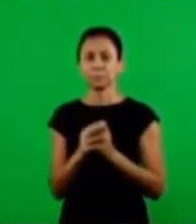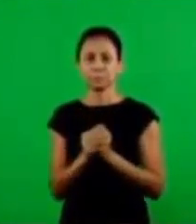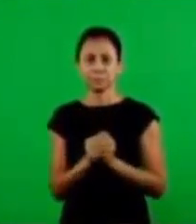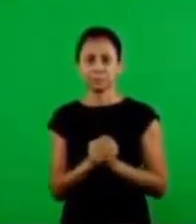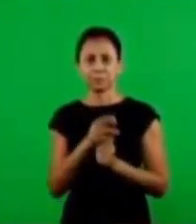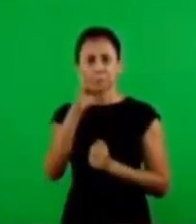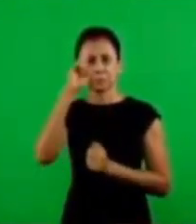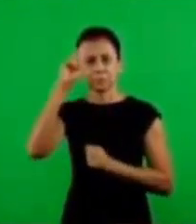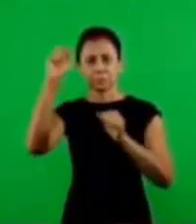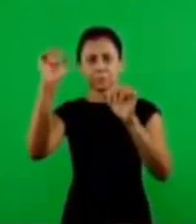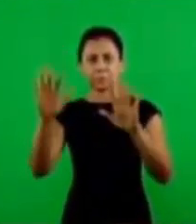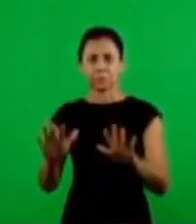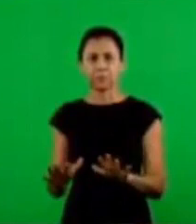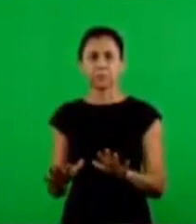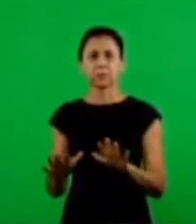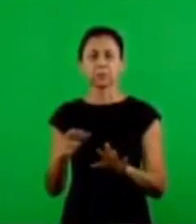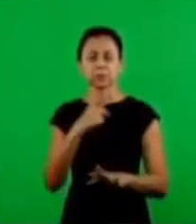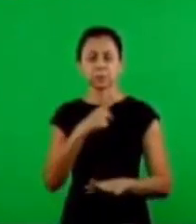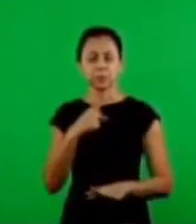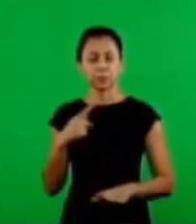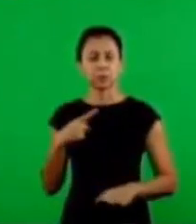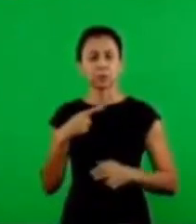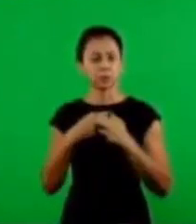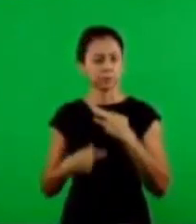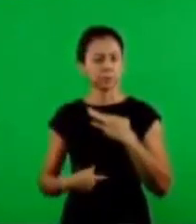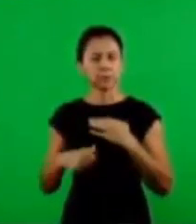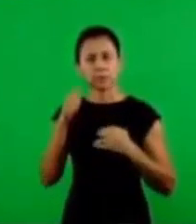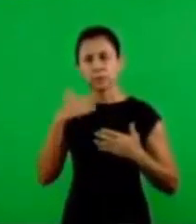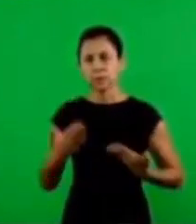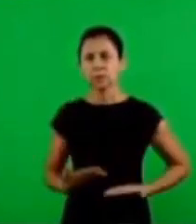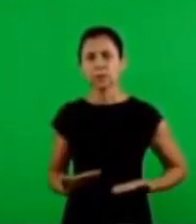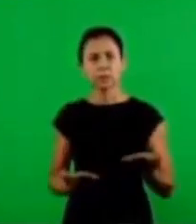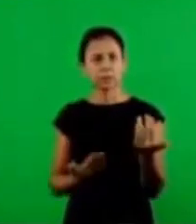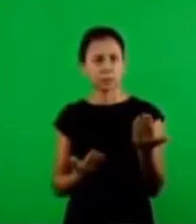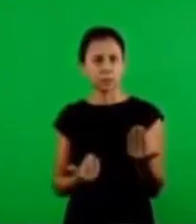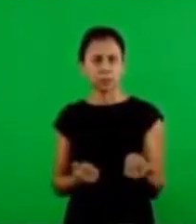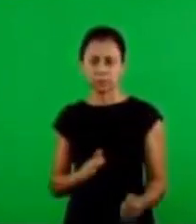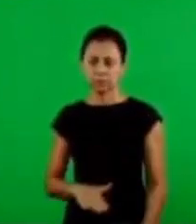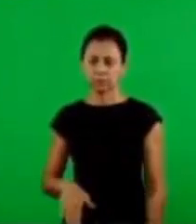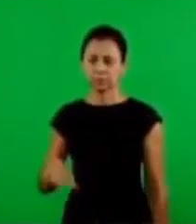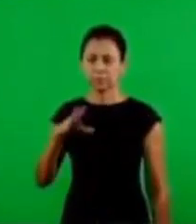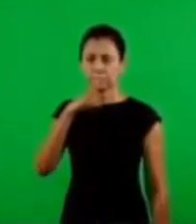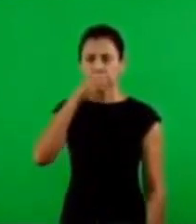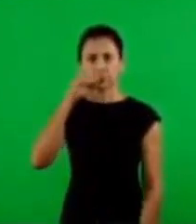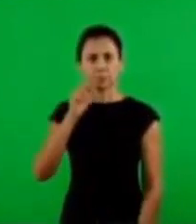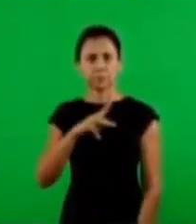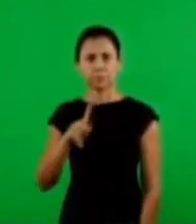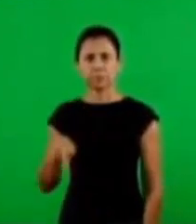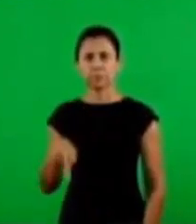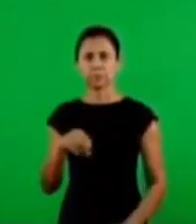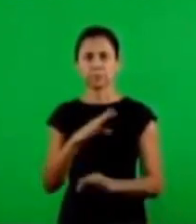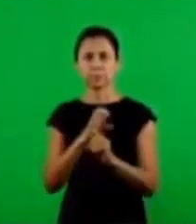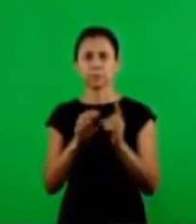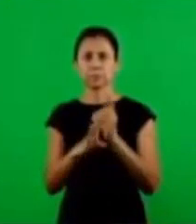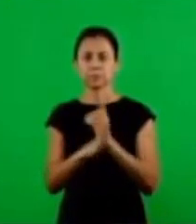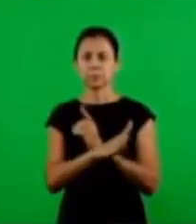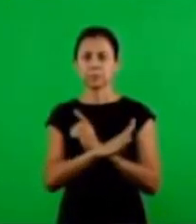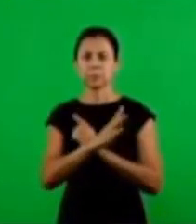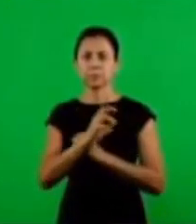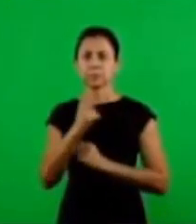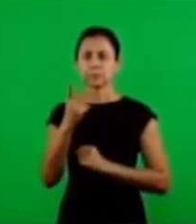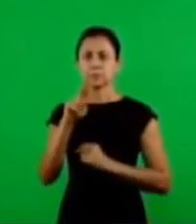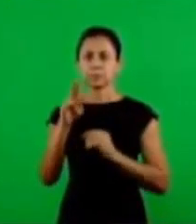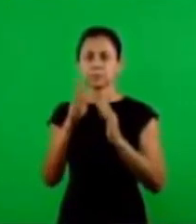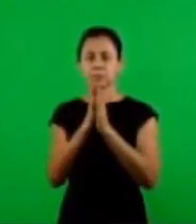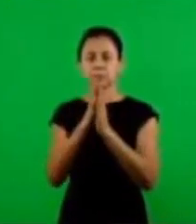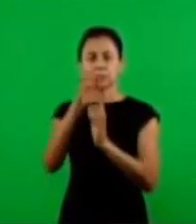cannot be forgotten lord place your hand upon the youth the church the lessons teachers of Sunday school